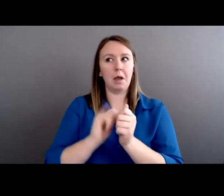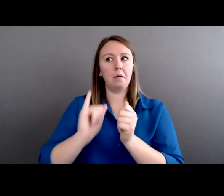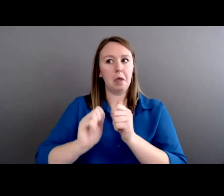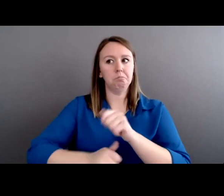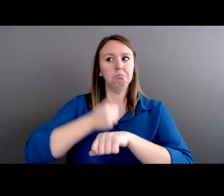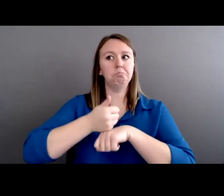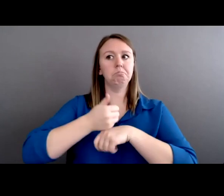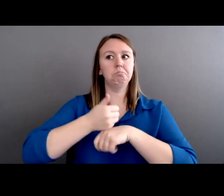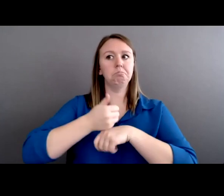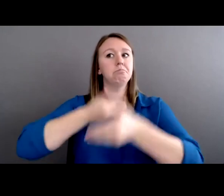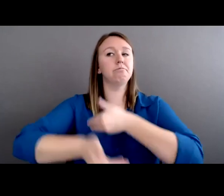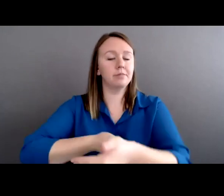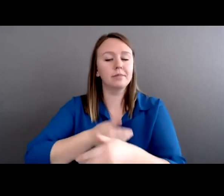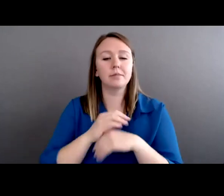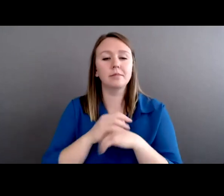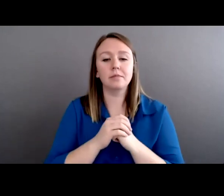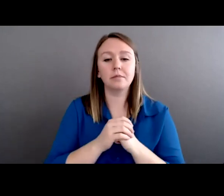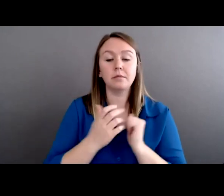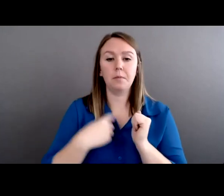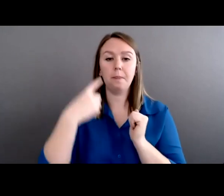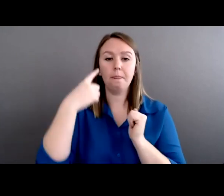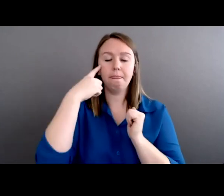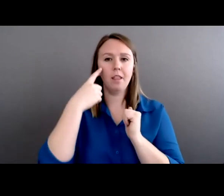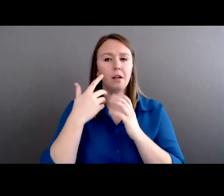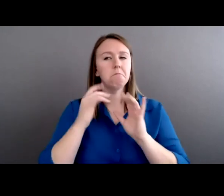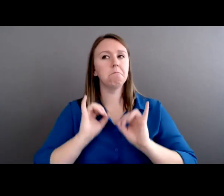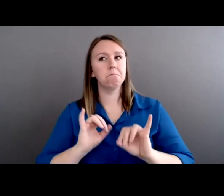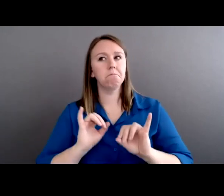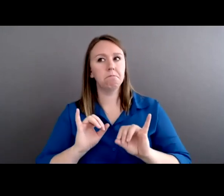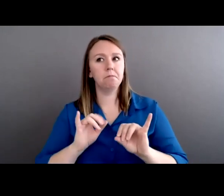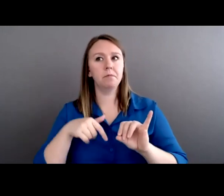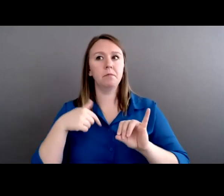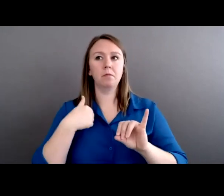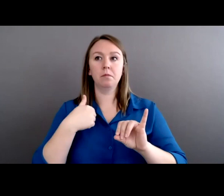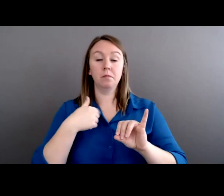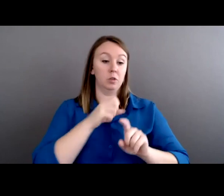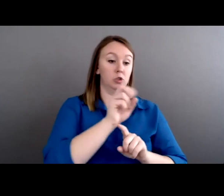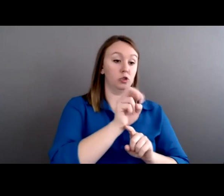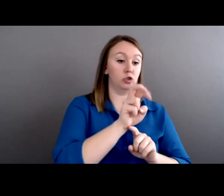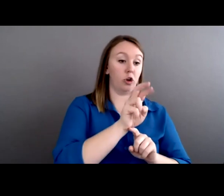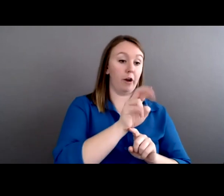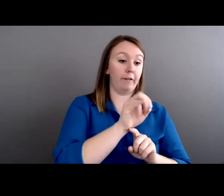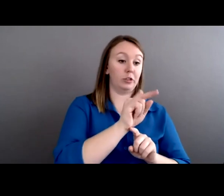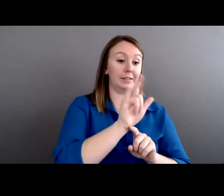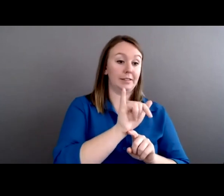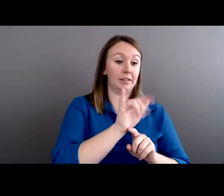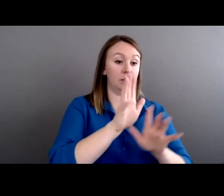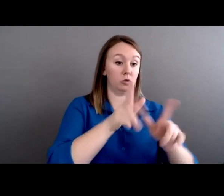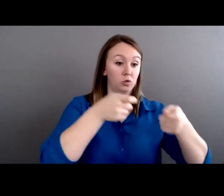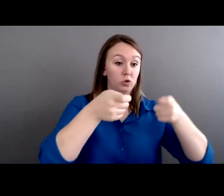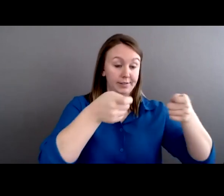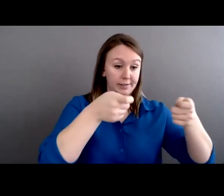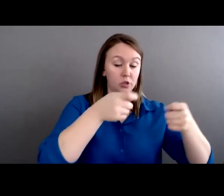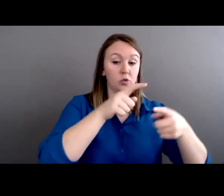And I think that there's a parallel here, too, that we can draw between sovereignty, jurisdiction, and also the level